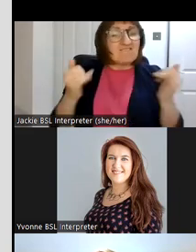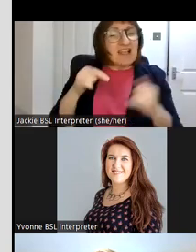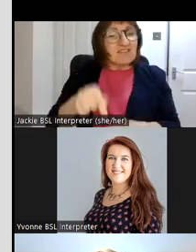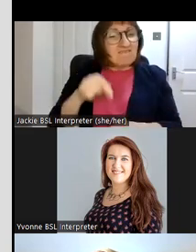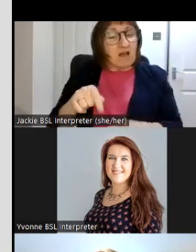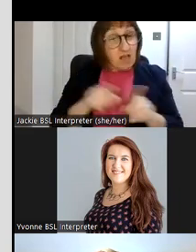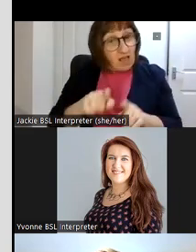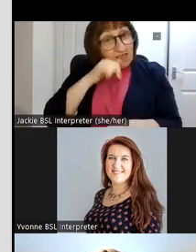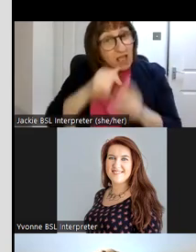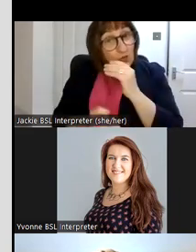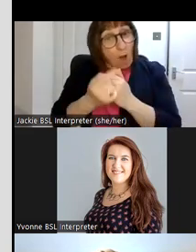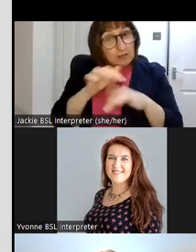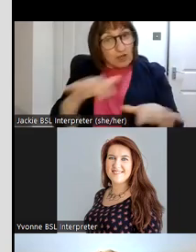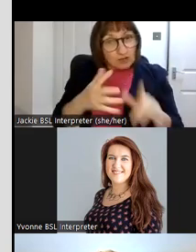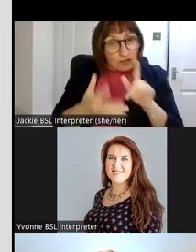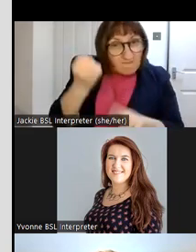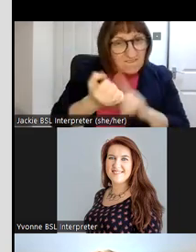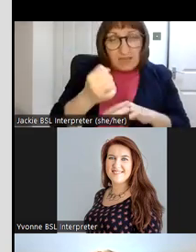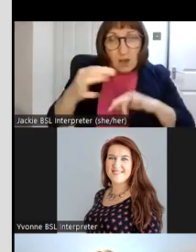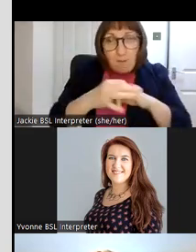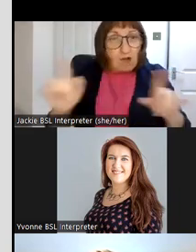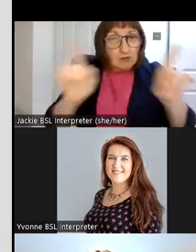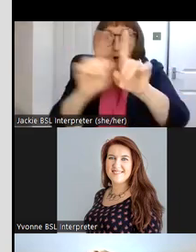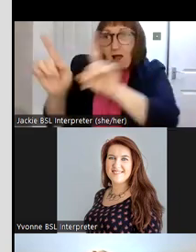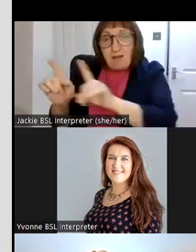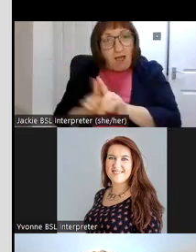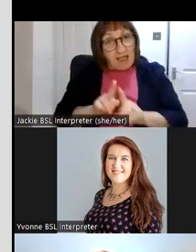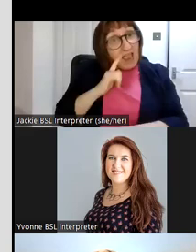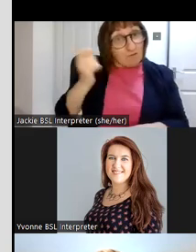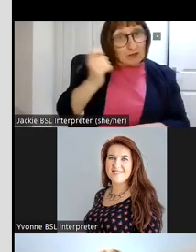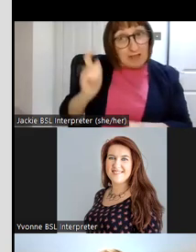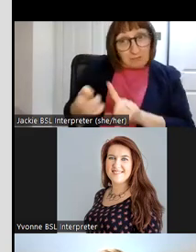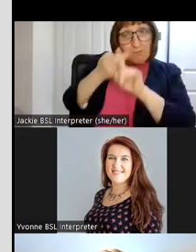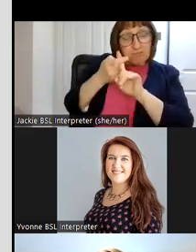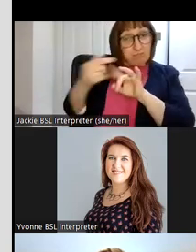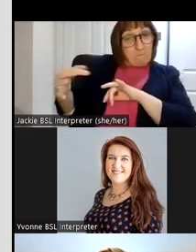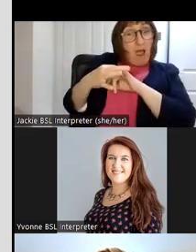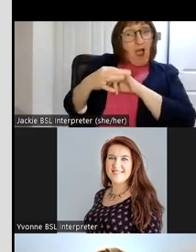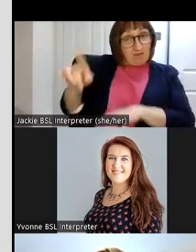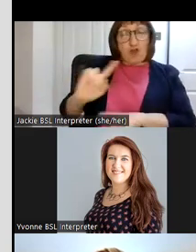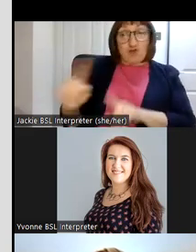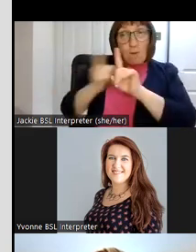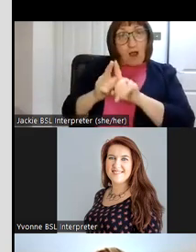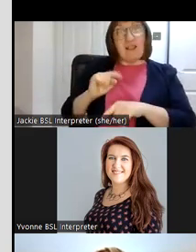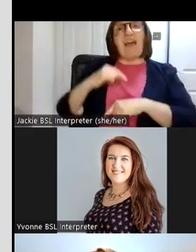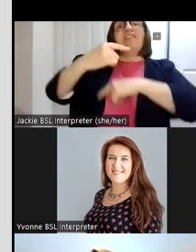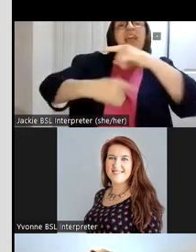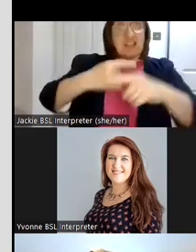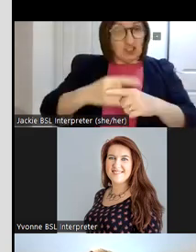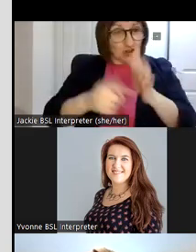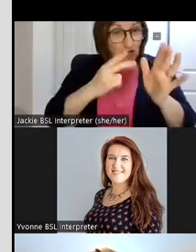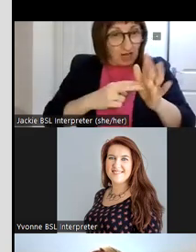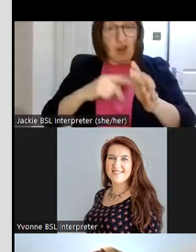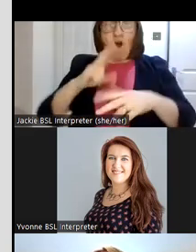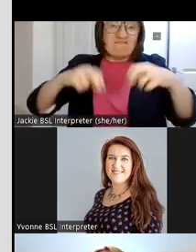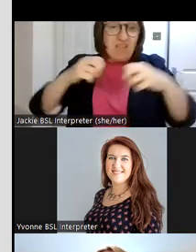used as an opportunity to find a marriage partner and if you were successful uh you would marry the following january or february so we're